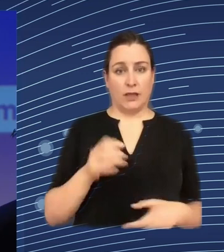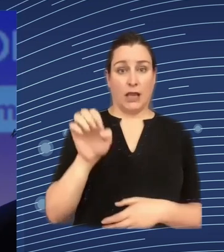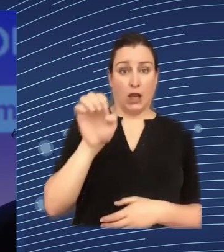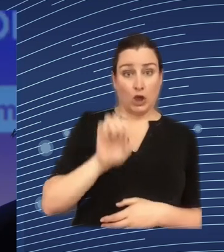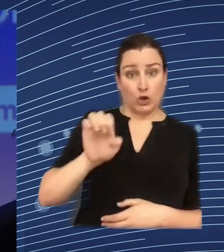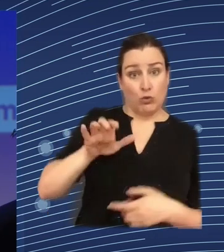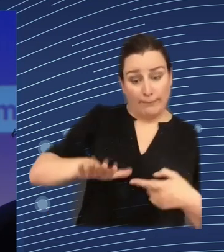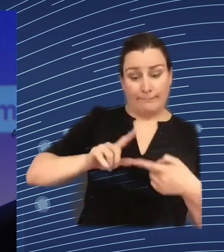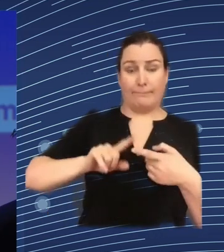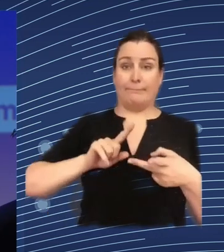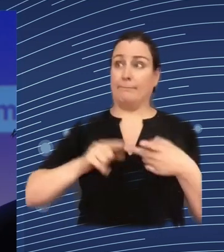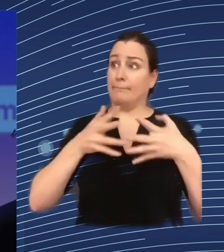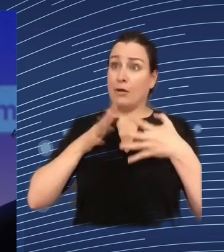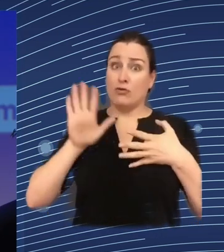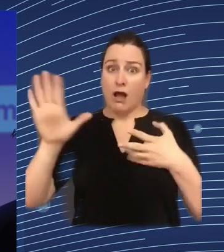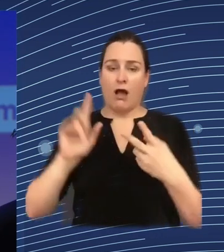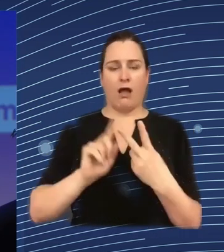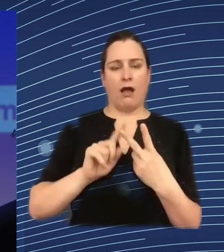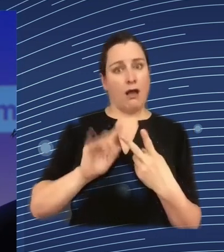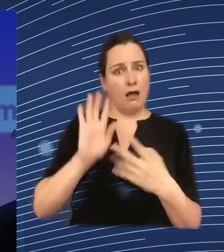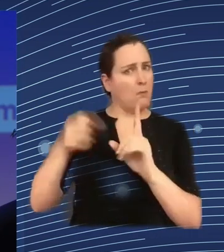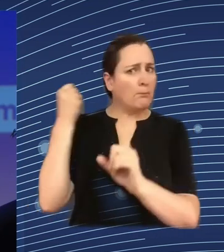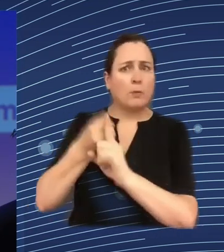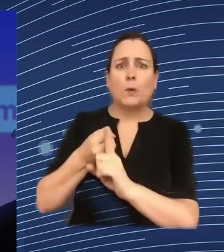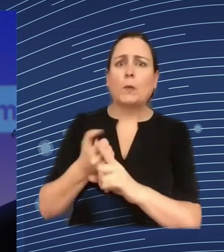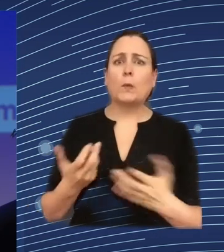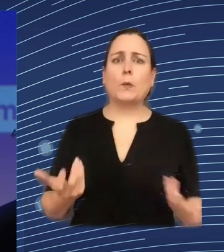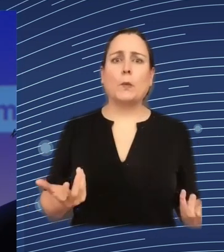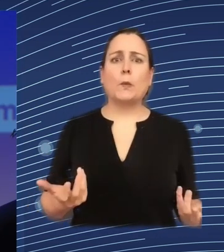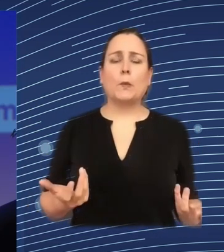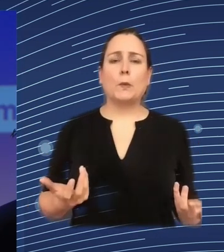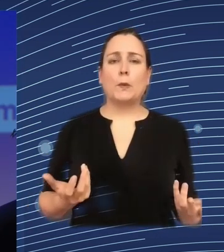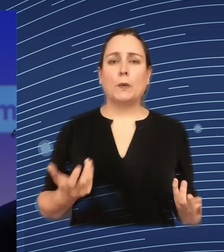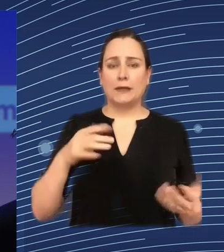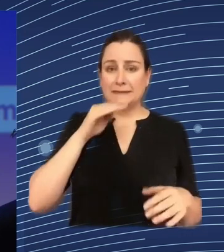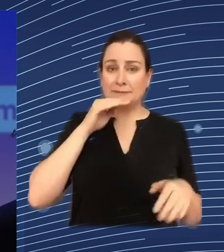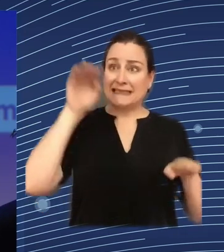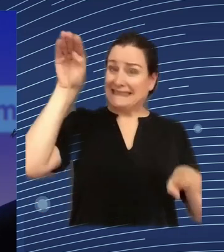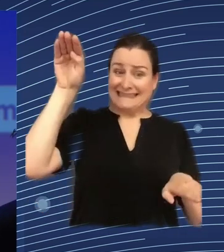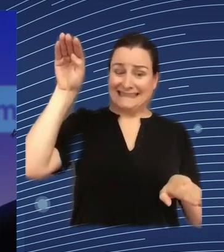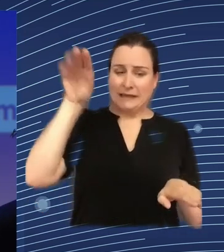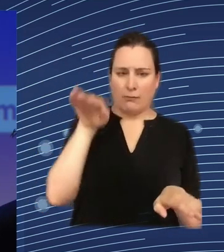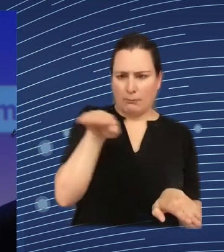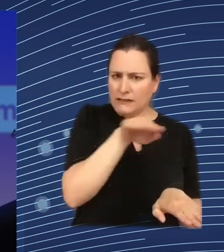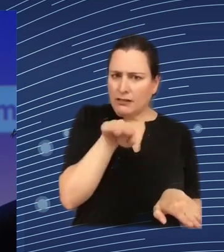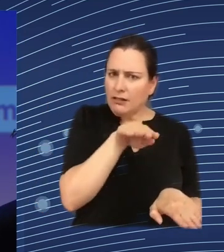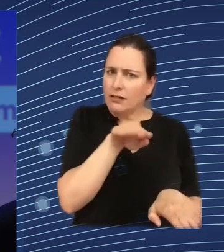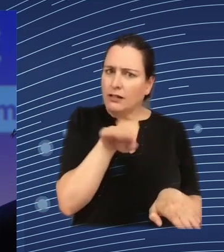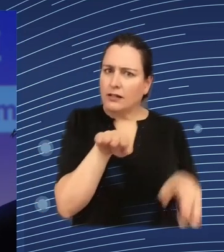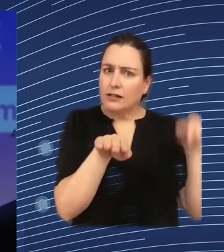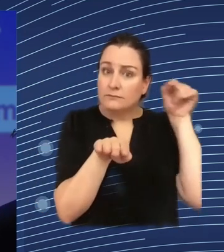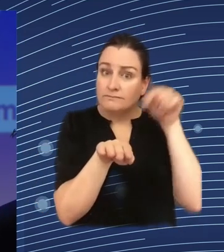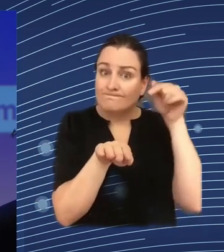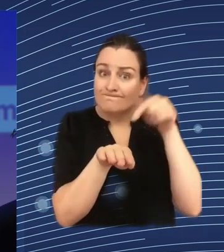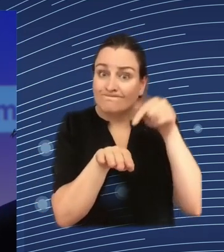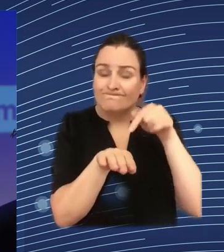class so if something like that exists but if the middle class exists which is the one that